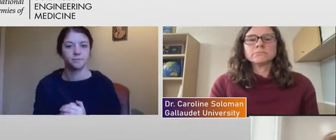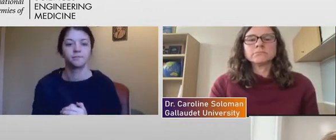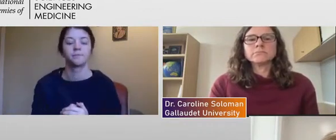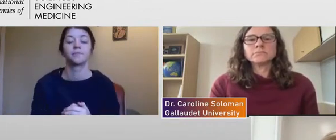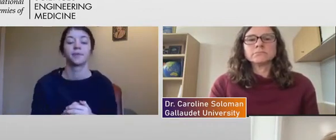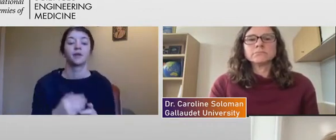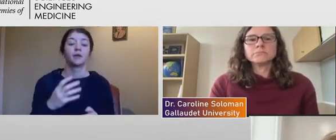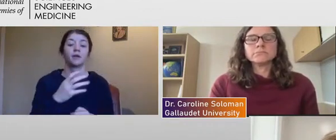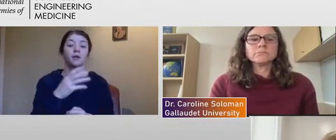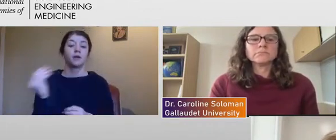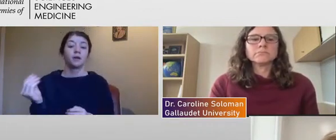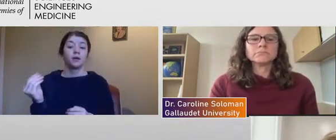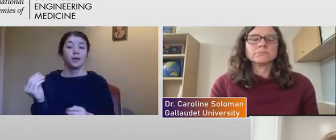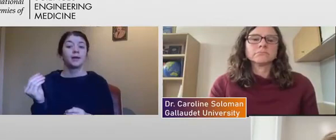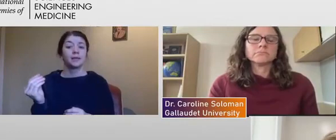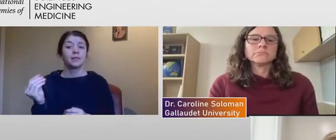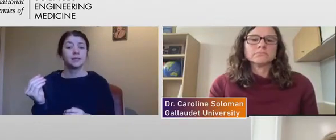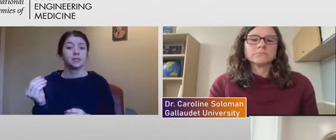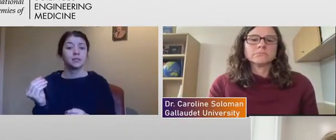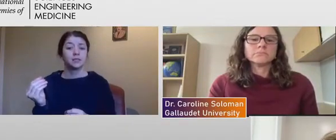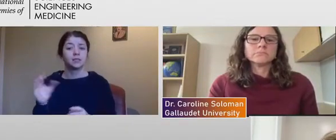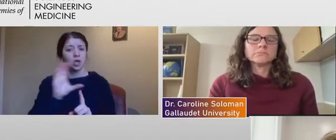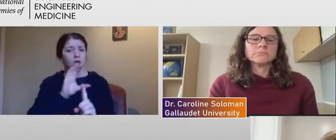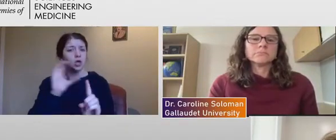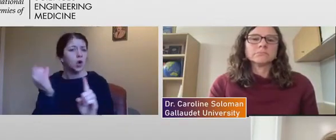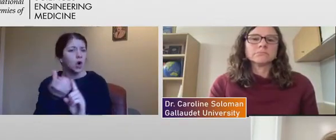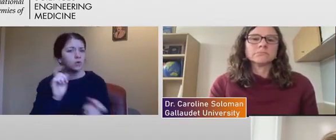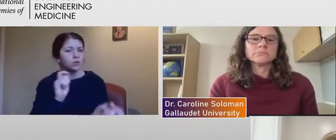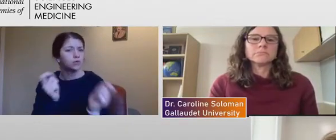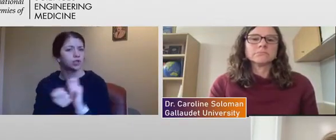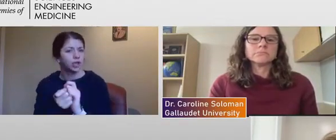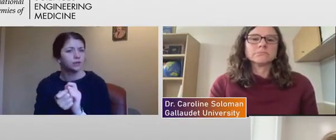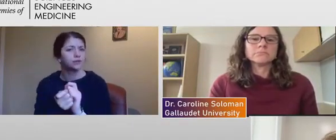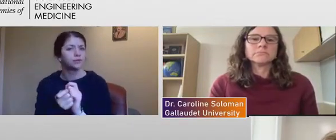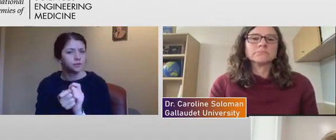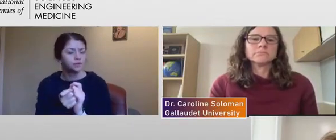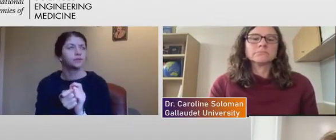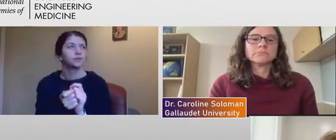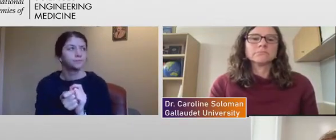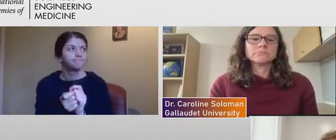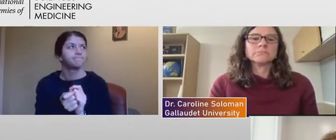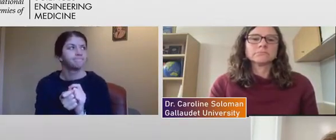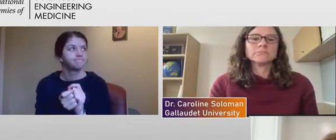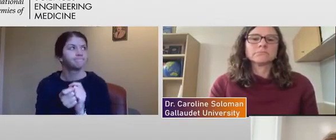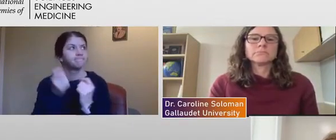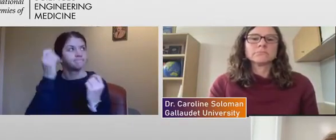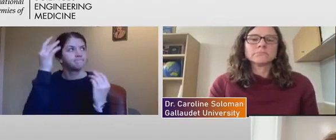you know, and as far as cultural changes that need to be made, um,